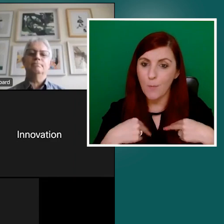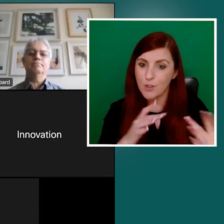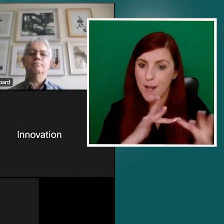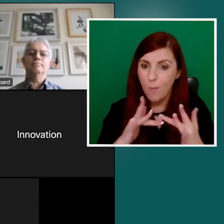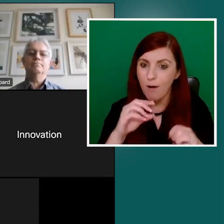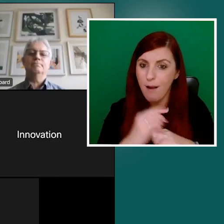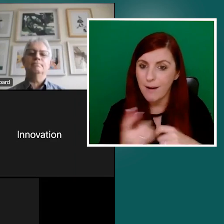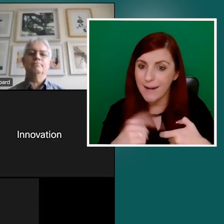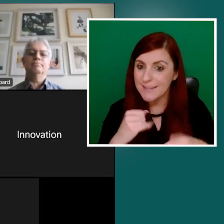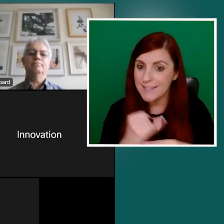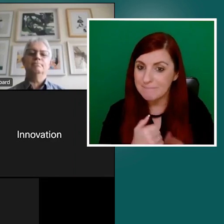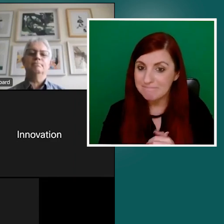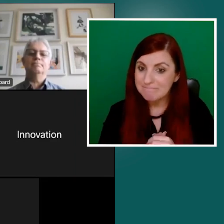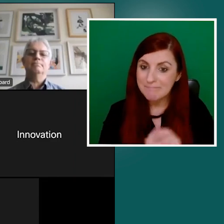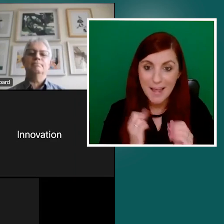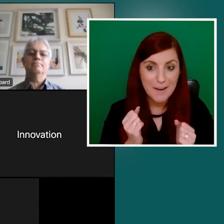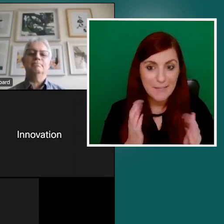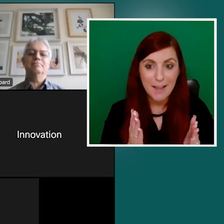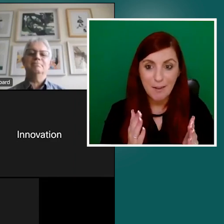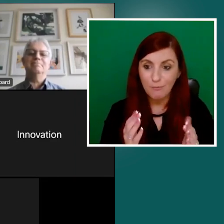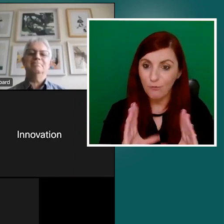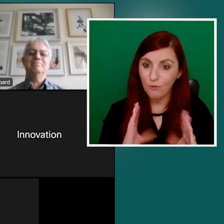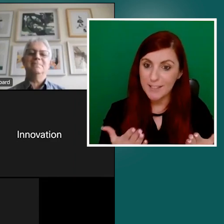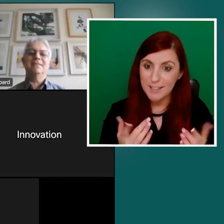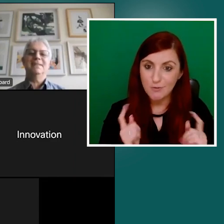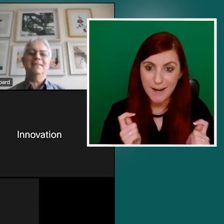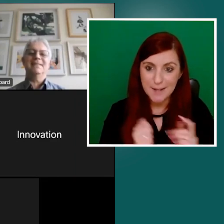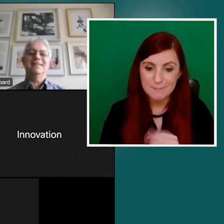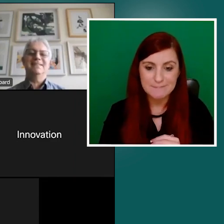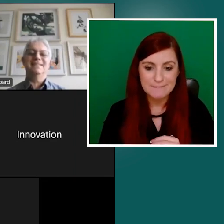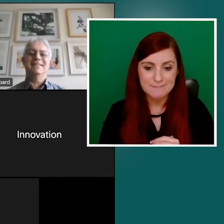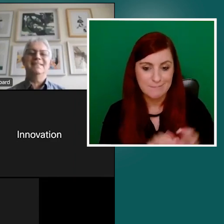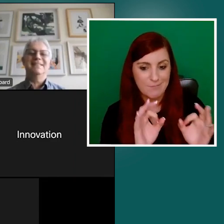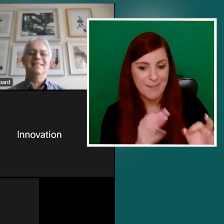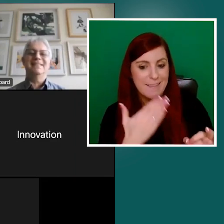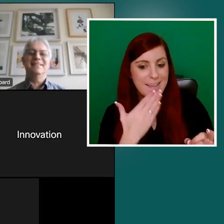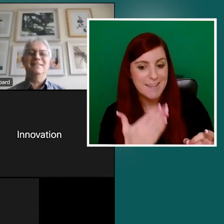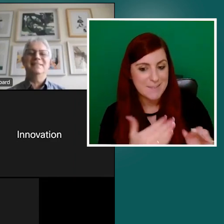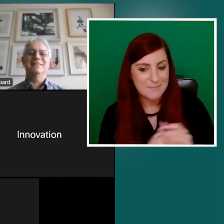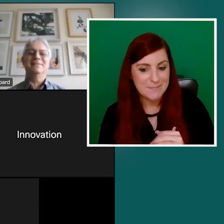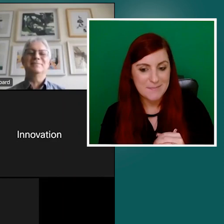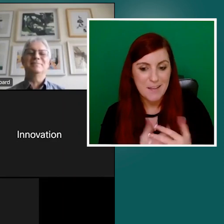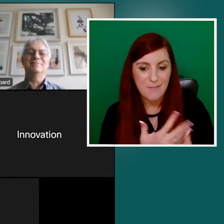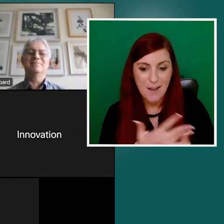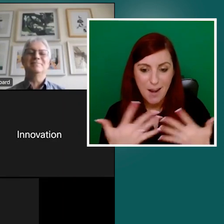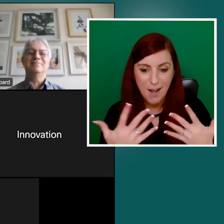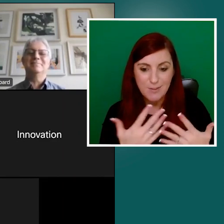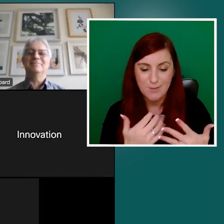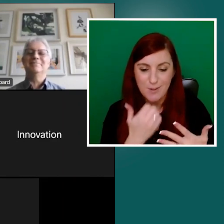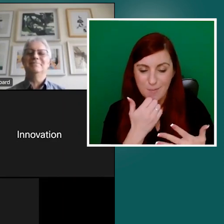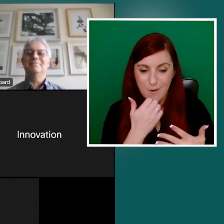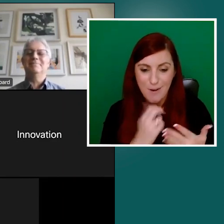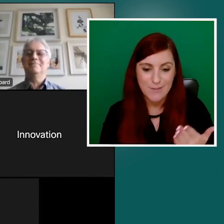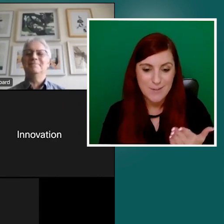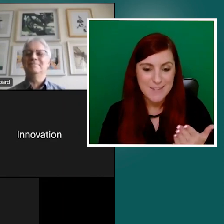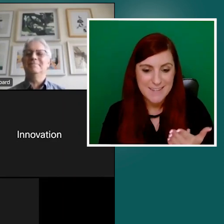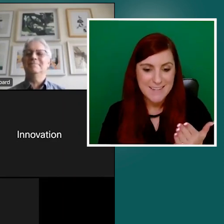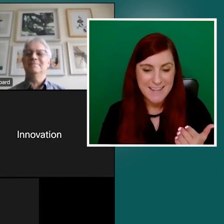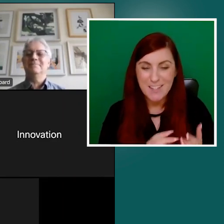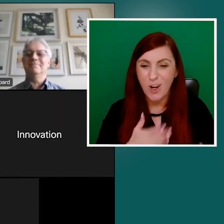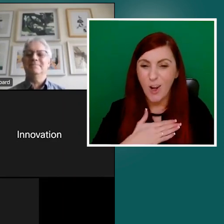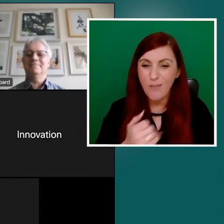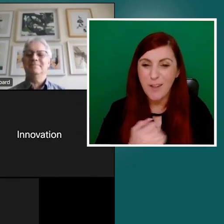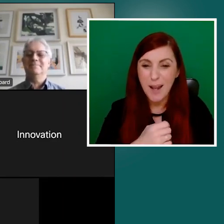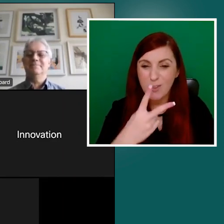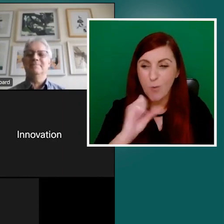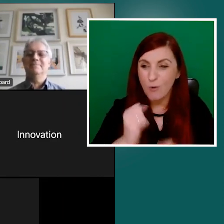Excellent. Well, I think you might have a very large number of new members. You'll probably kill me now. I'll go from 200 to 400 in, in, in one fell swoop. Well,